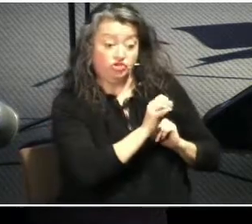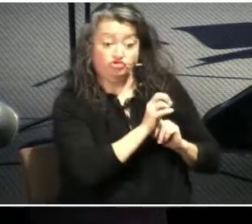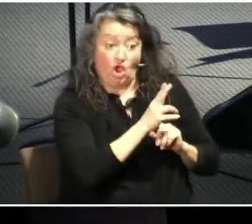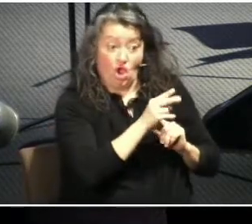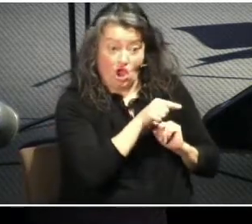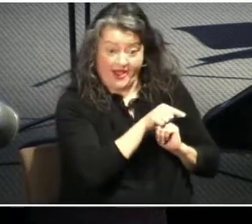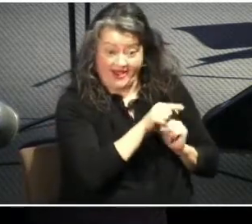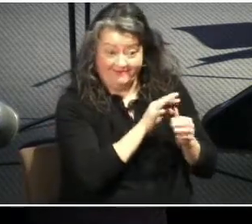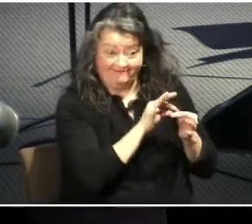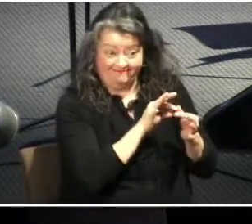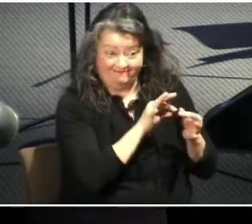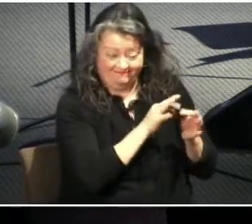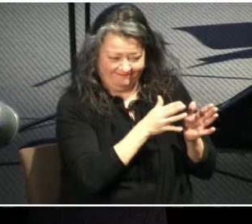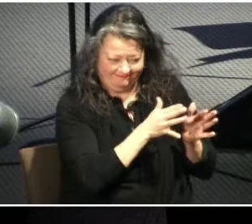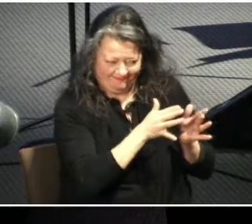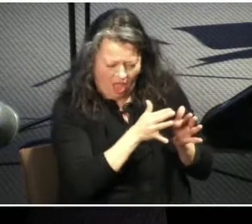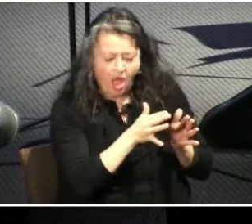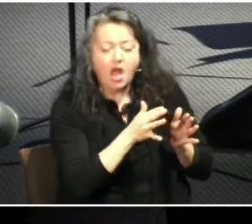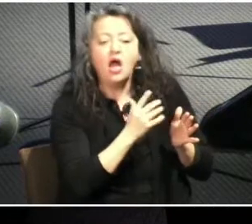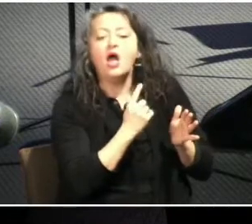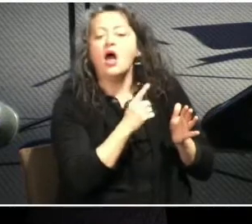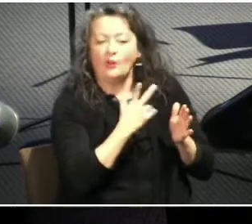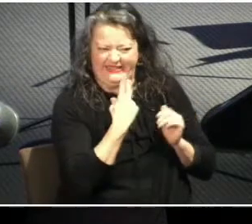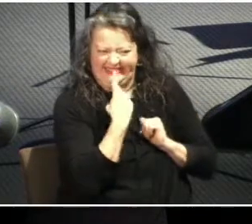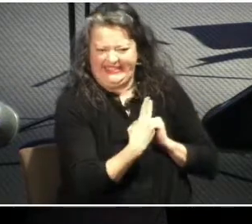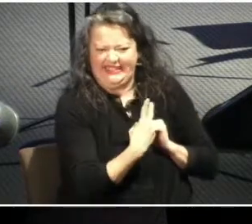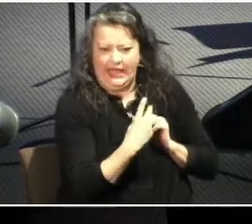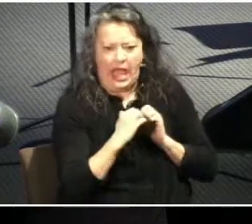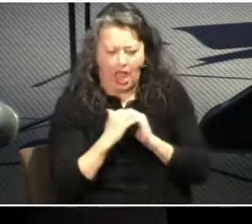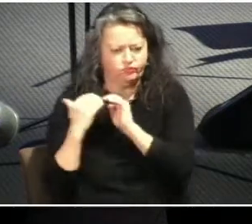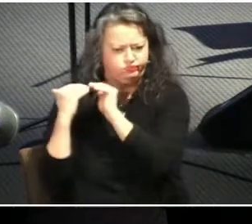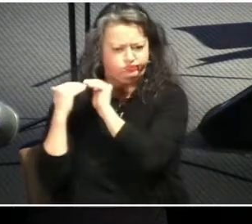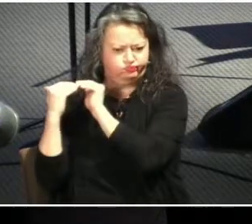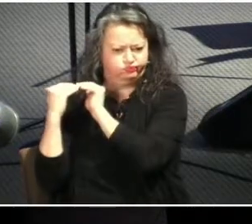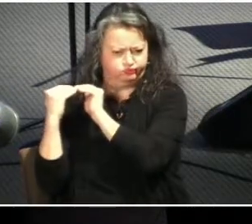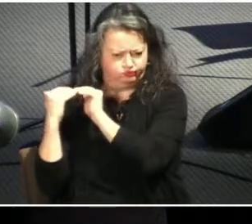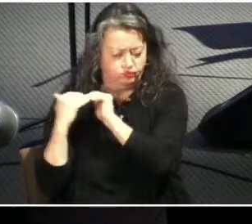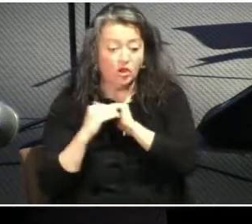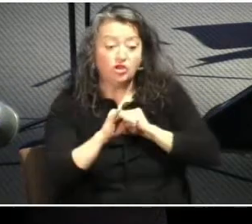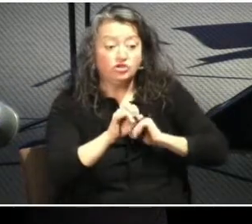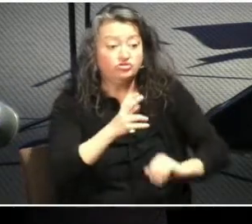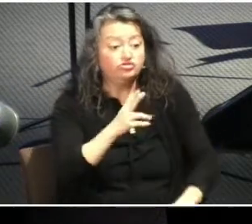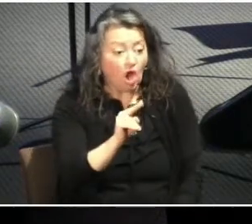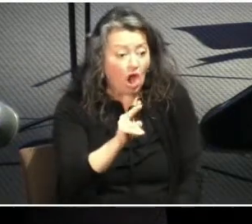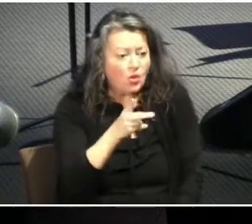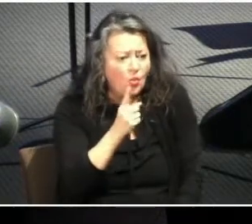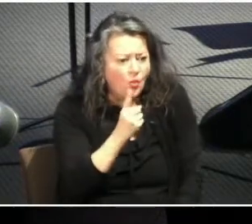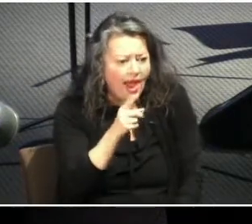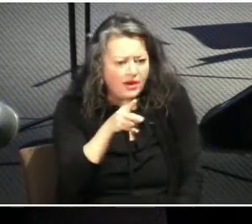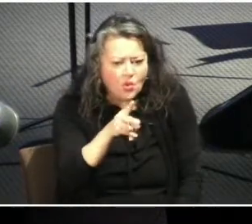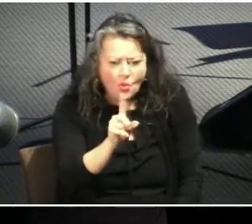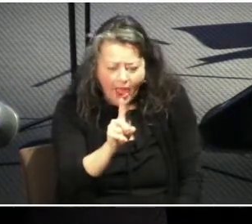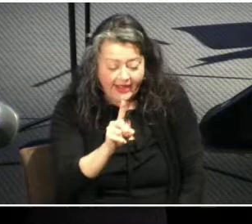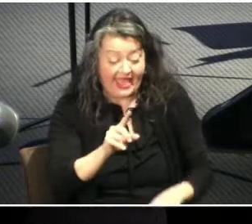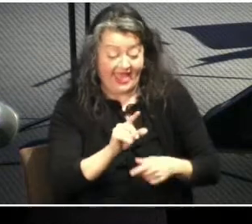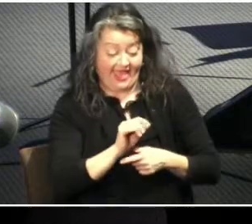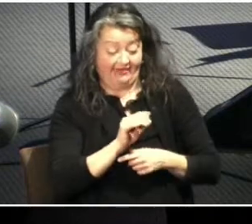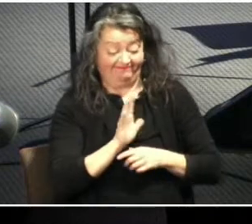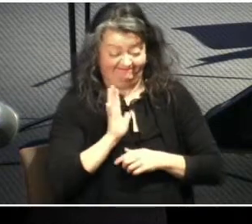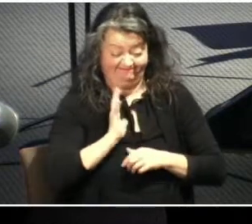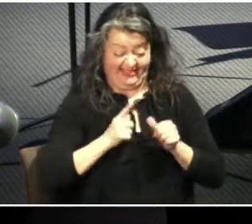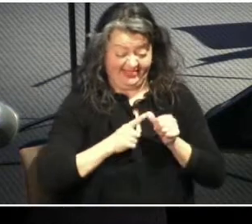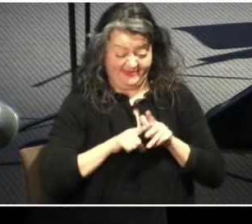the clearest case of Jesus' equality with his father. John 1 1, in the beginning was the word,